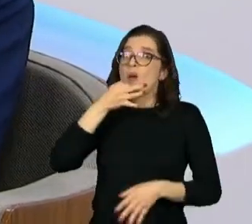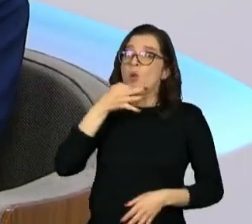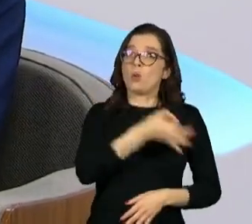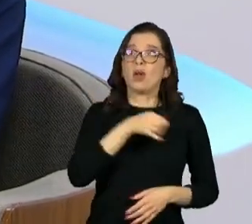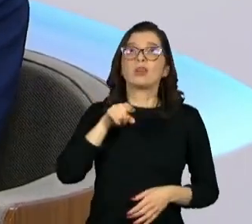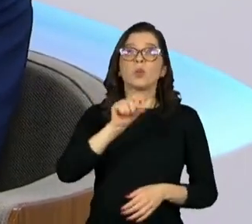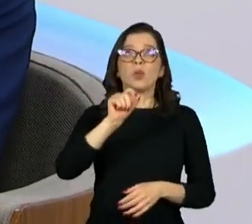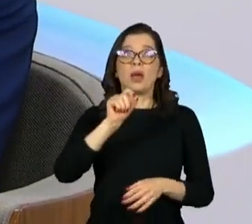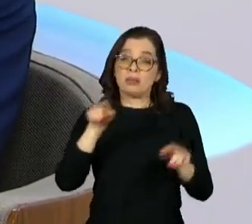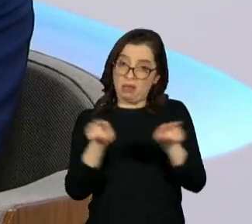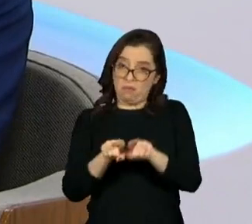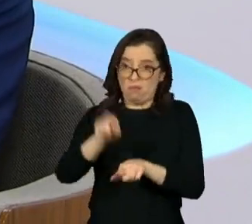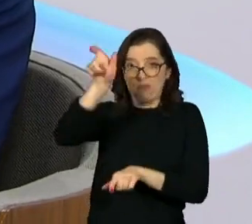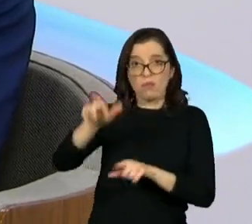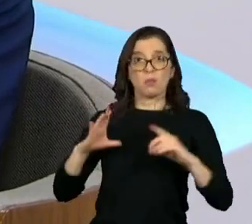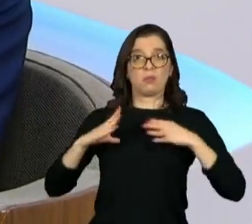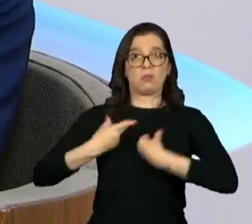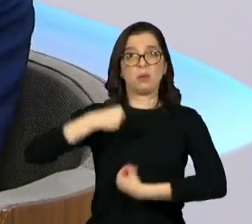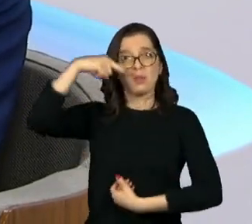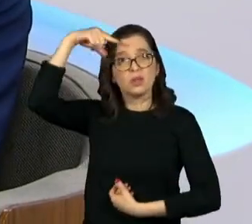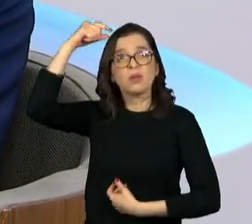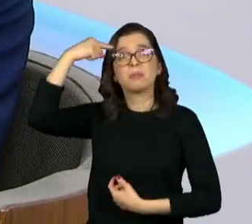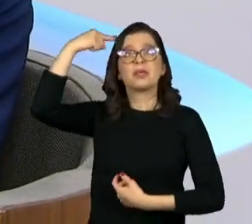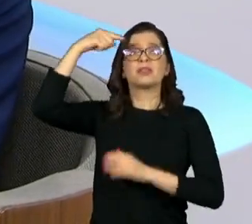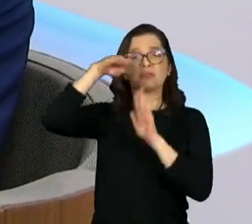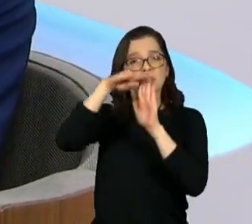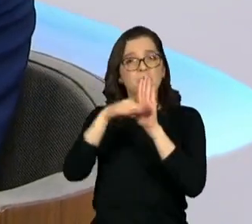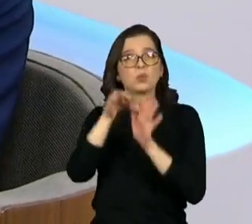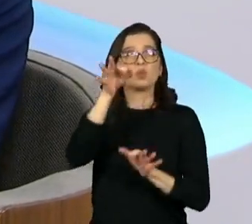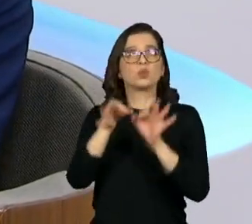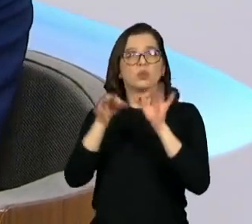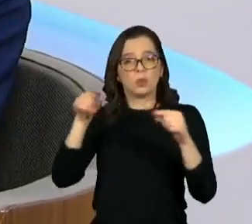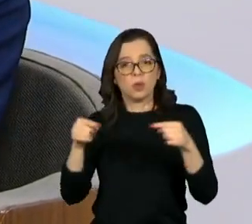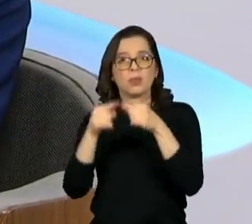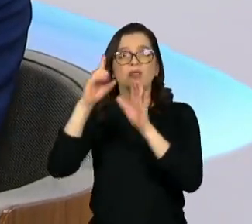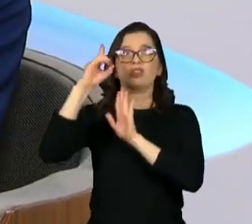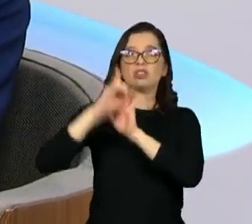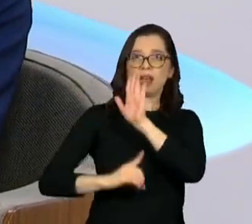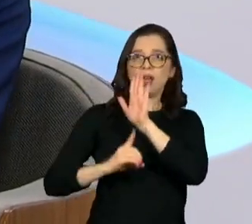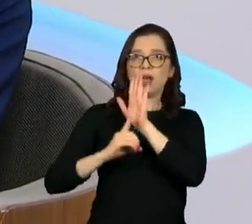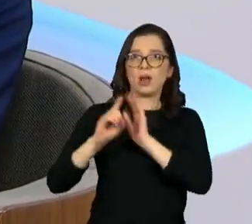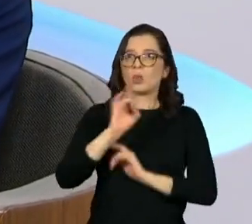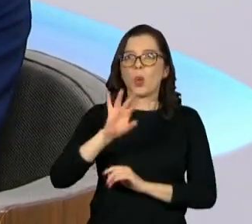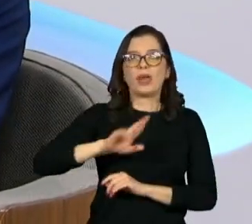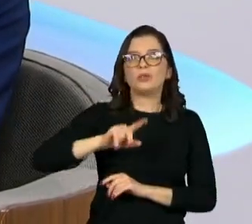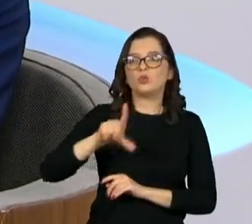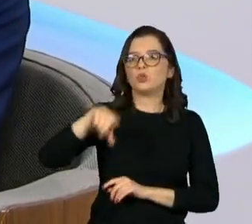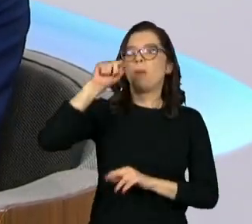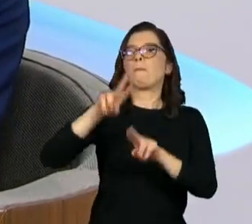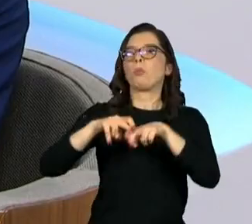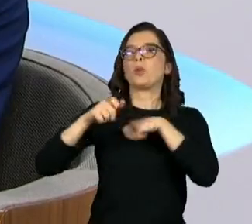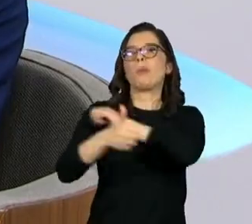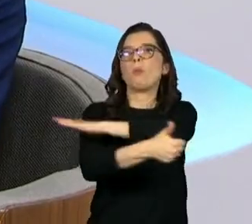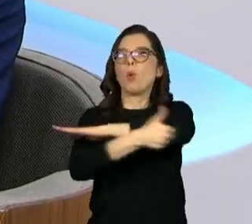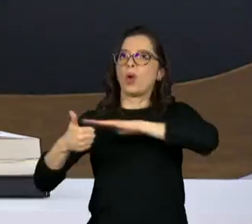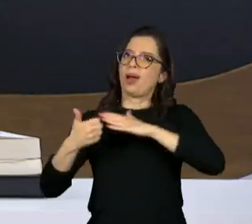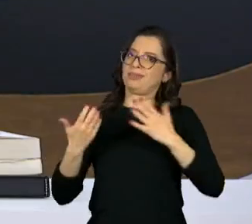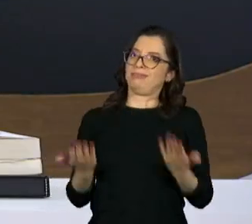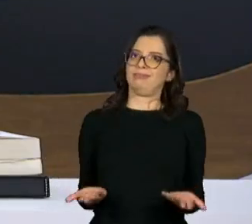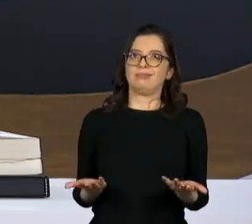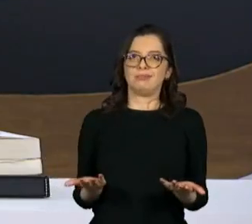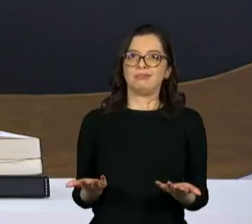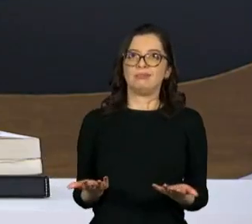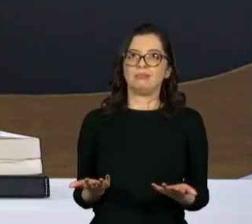argue, including Justiça Barroso, to seek principles of justice and rights that don't take sides in those